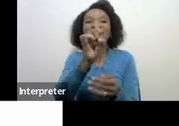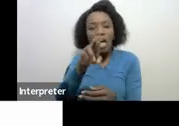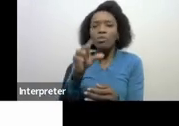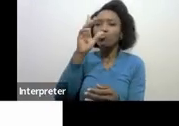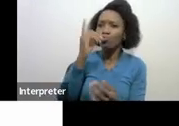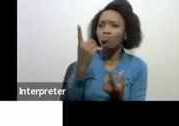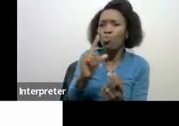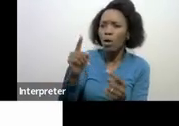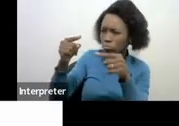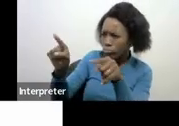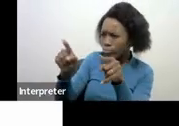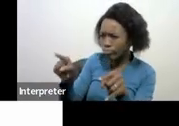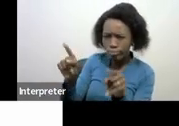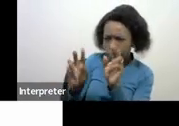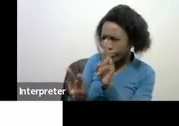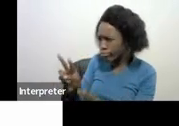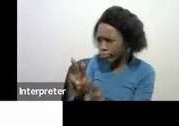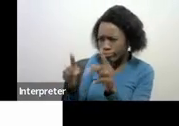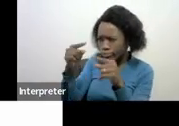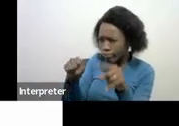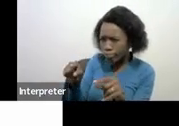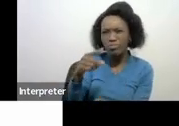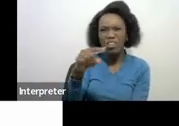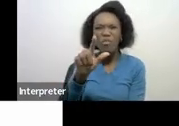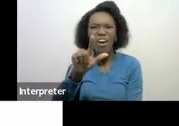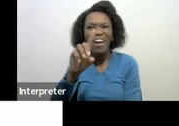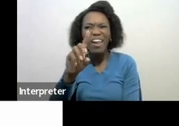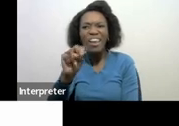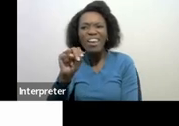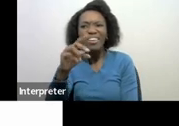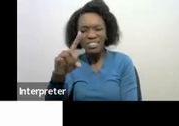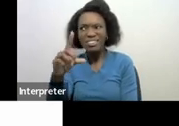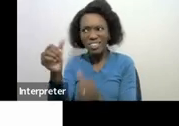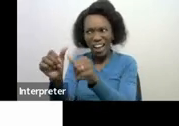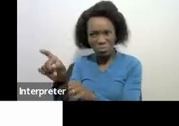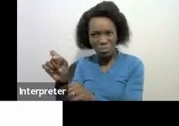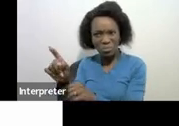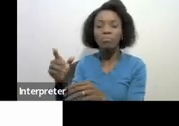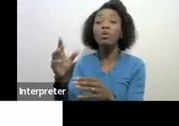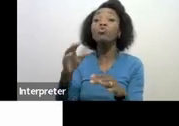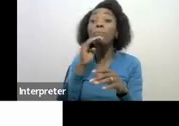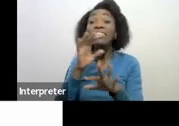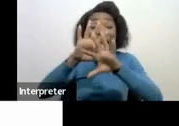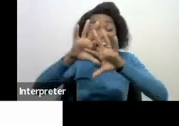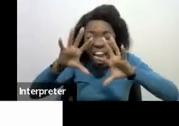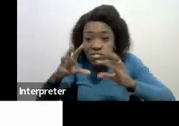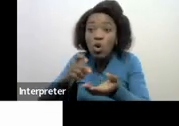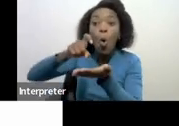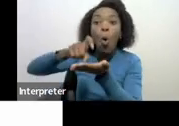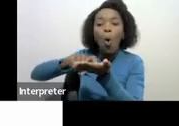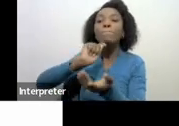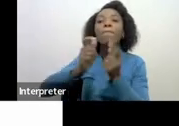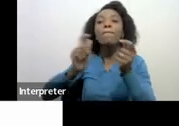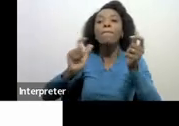on that L&D account and then after all the liabilities have been paid in full then the executor can